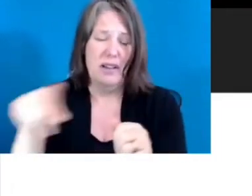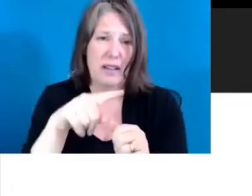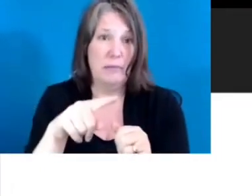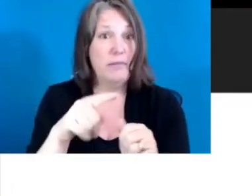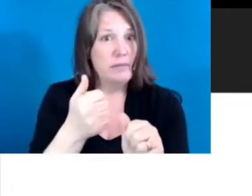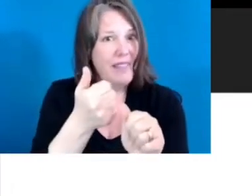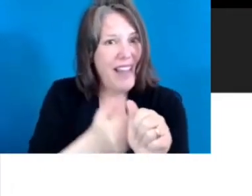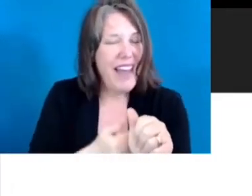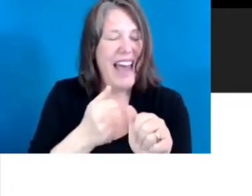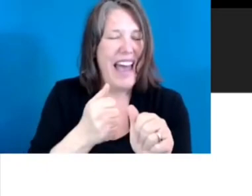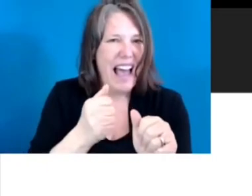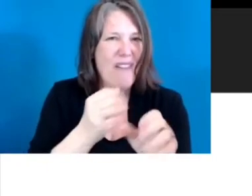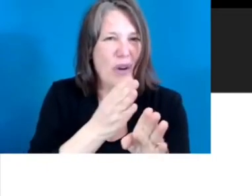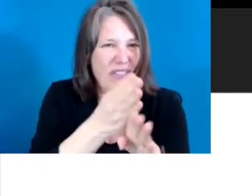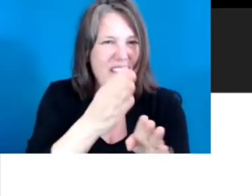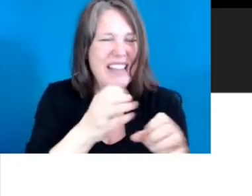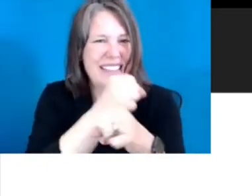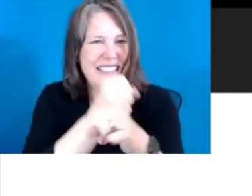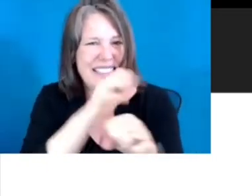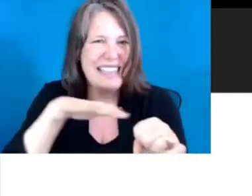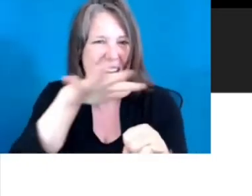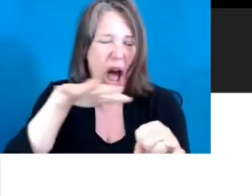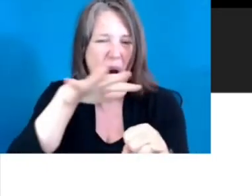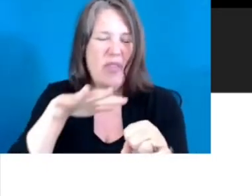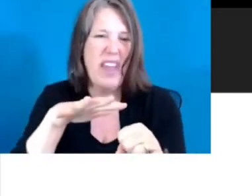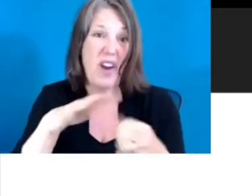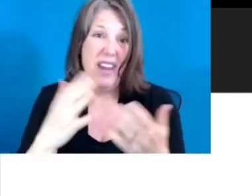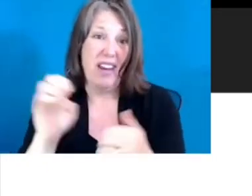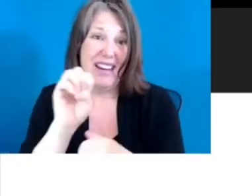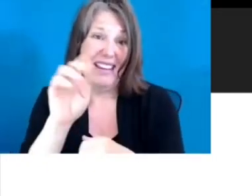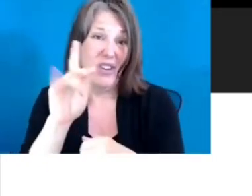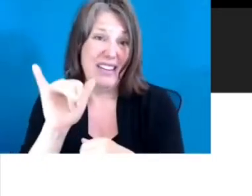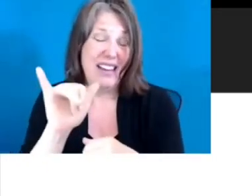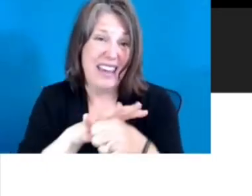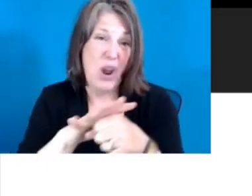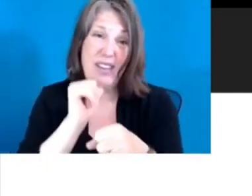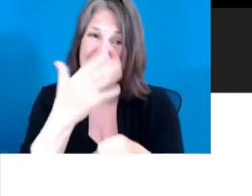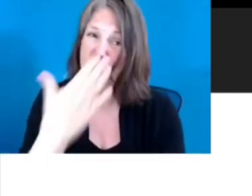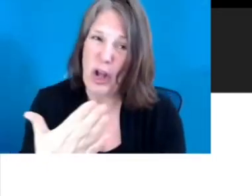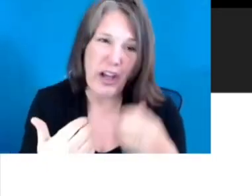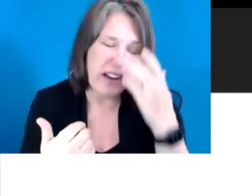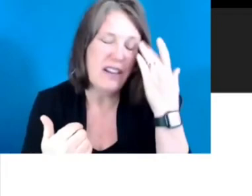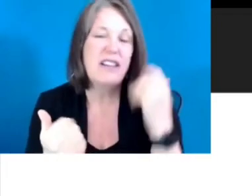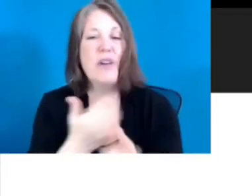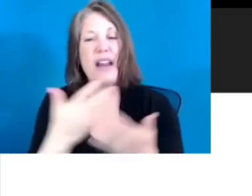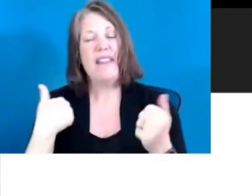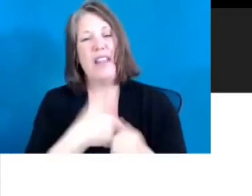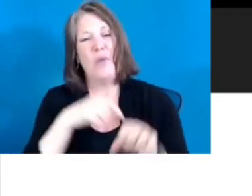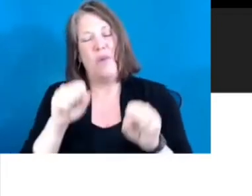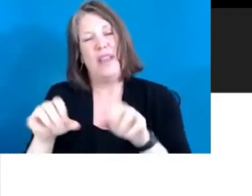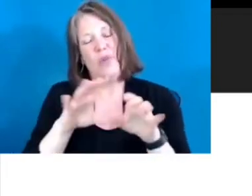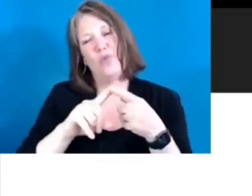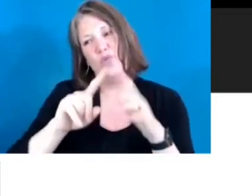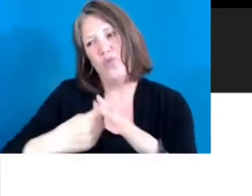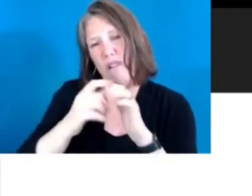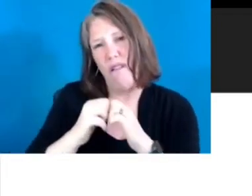statistic that's out there is not really good in this eastern Kentucky area. So anything we can do to start